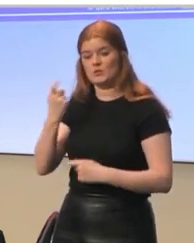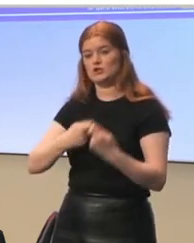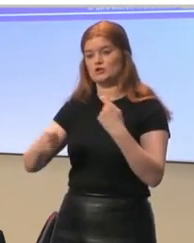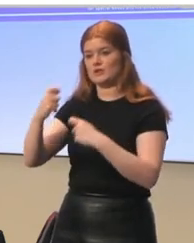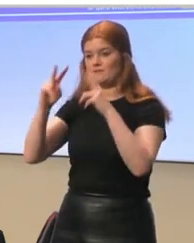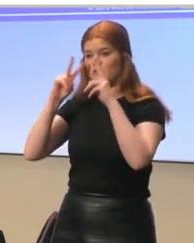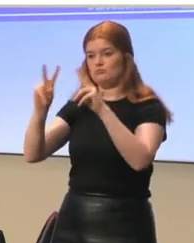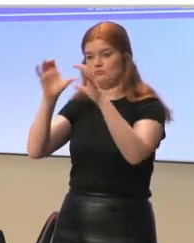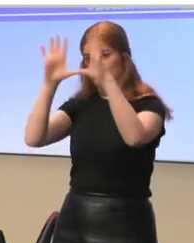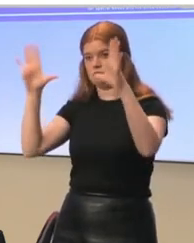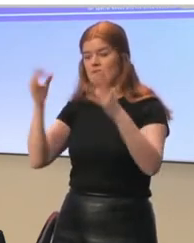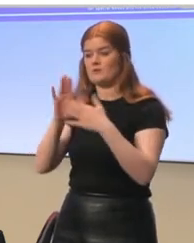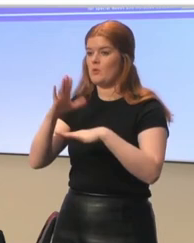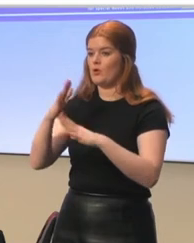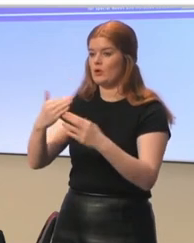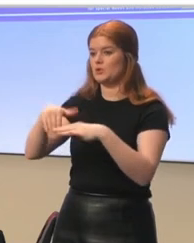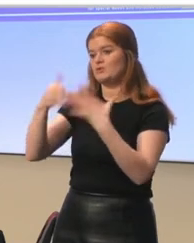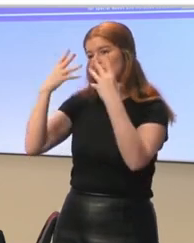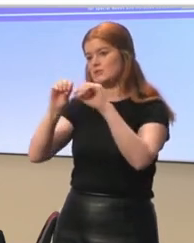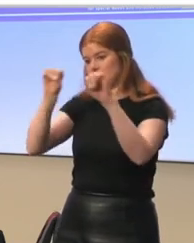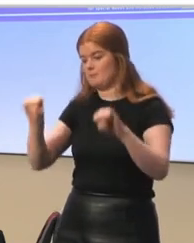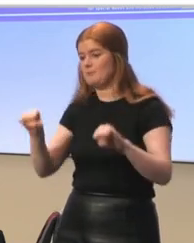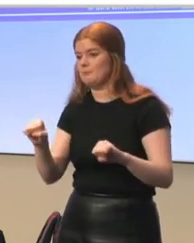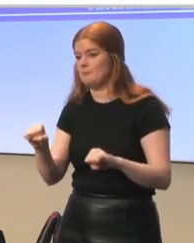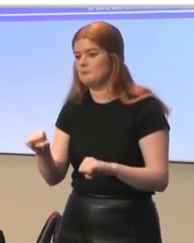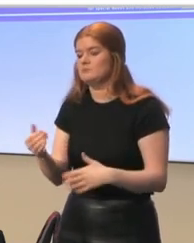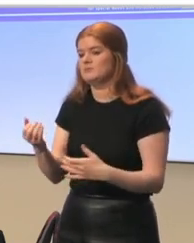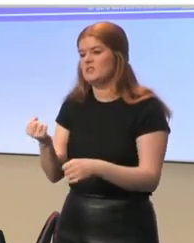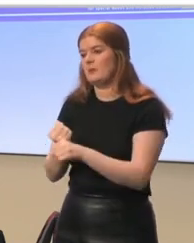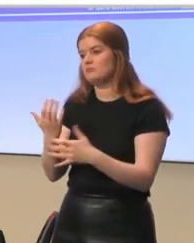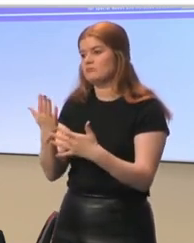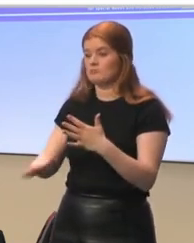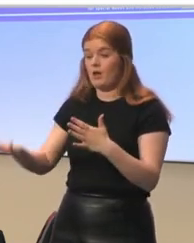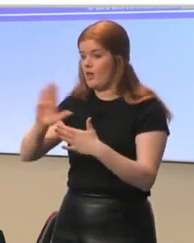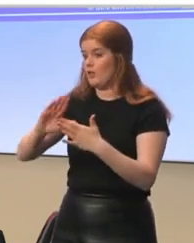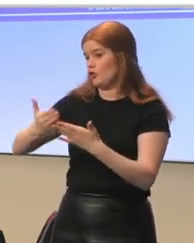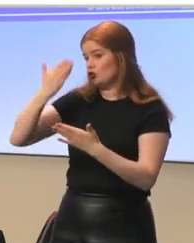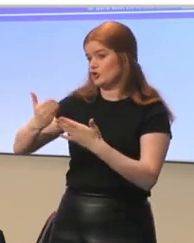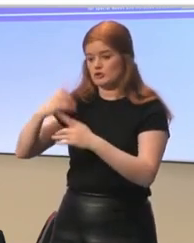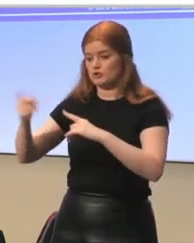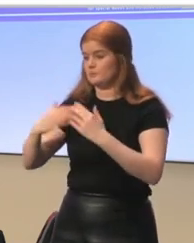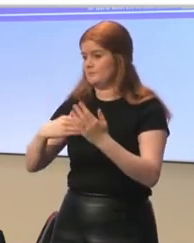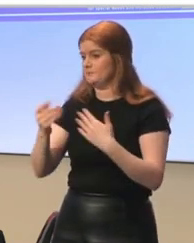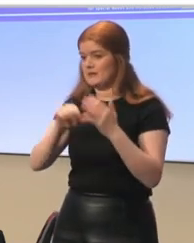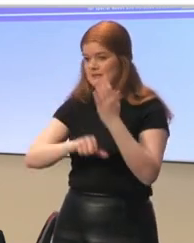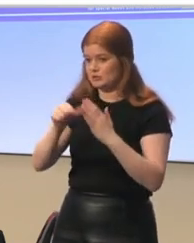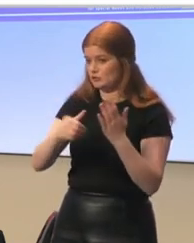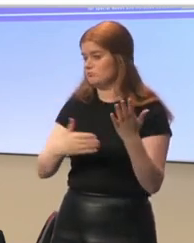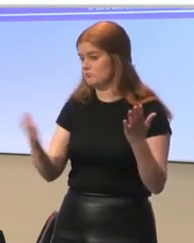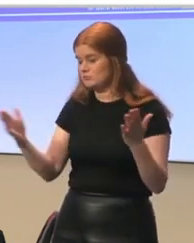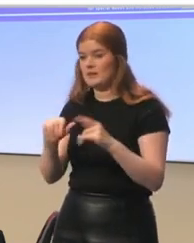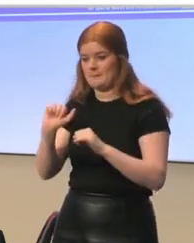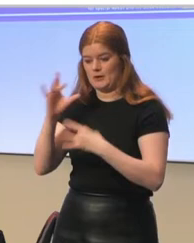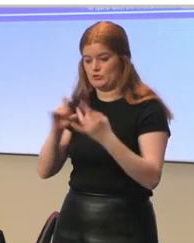for inclusive education system that is about all learners of any age and that they are